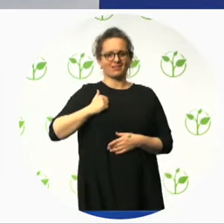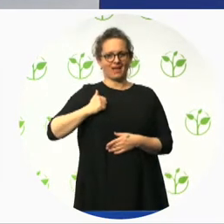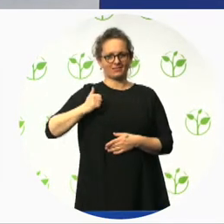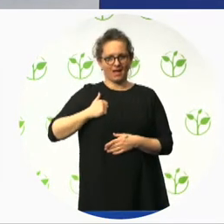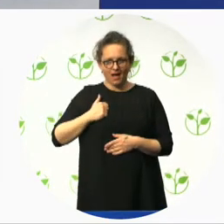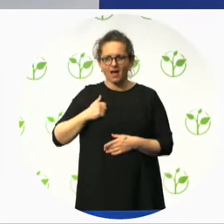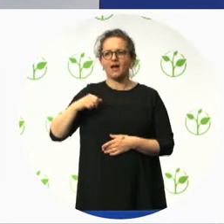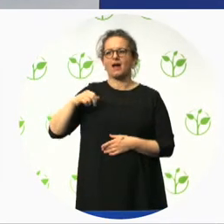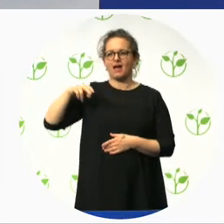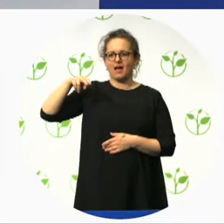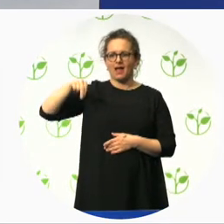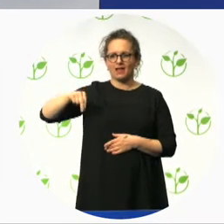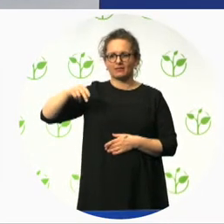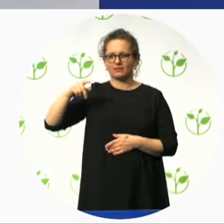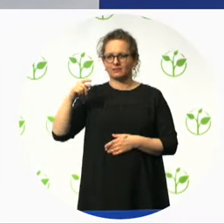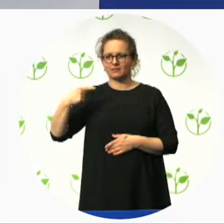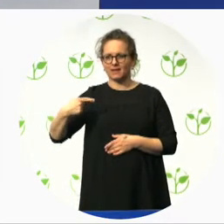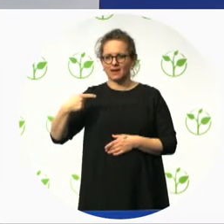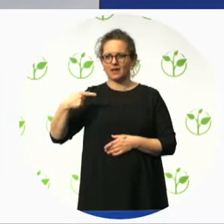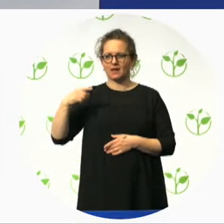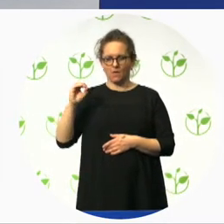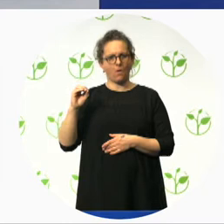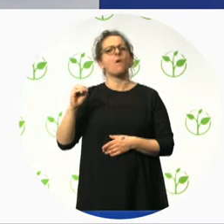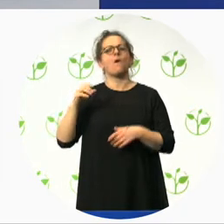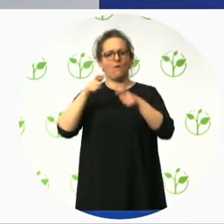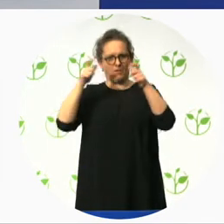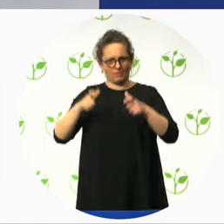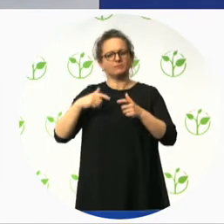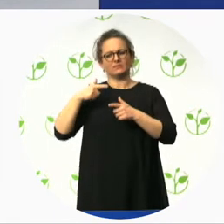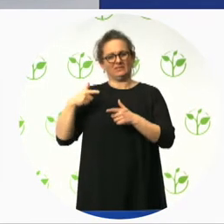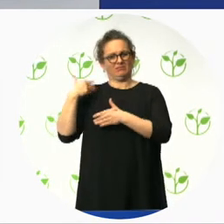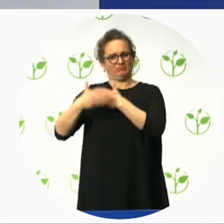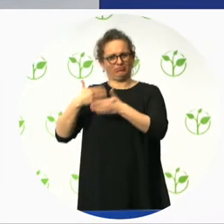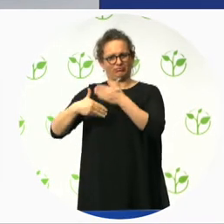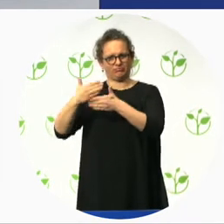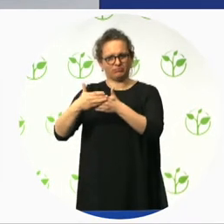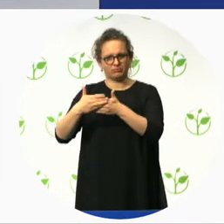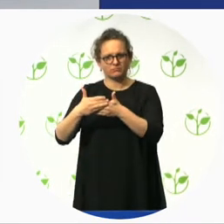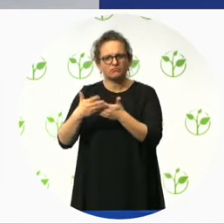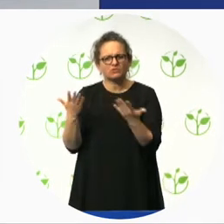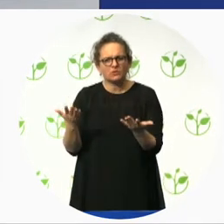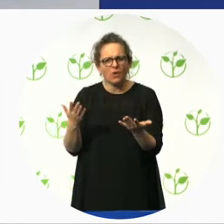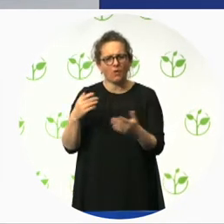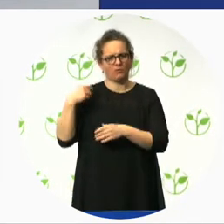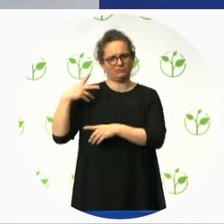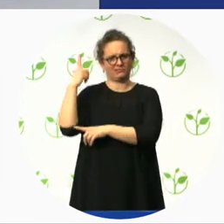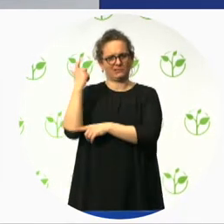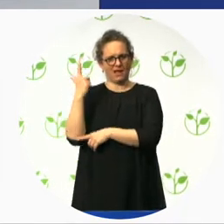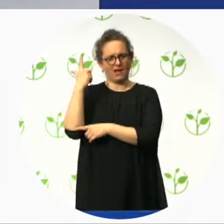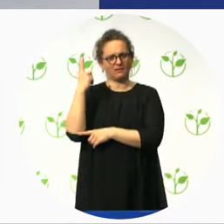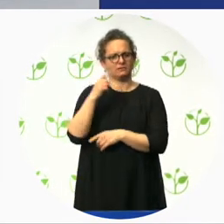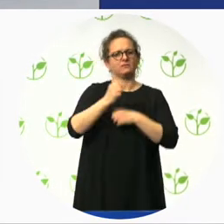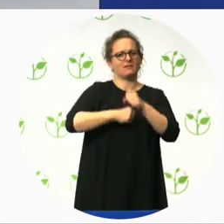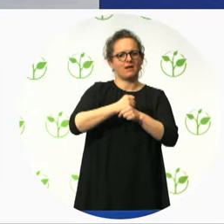accessibility practitioners who established a mission to lead in the promotion, understanding and implementation of accessibility of the built